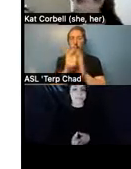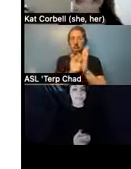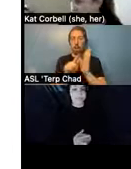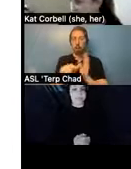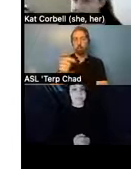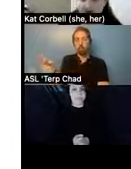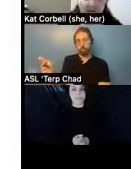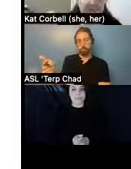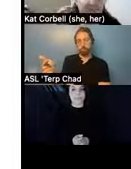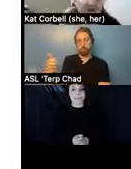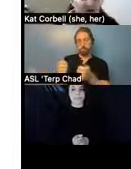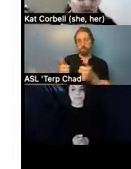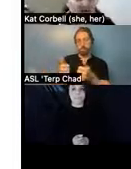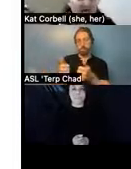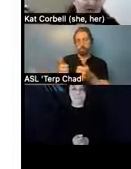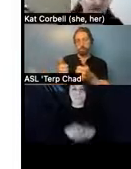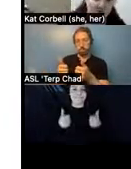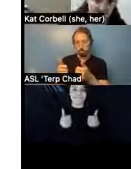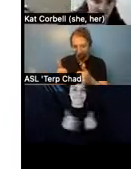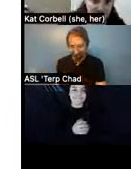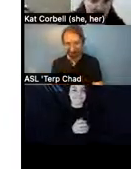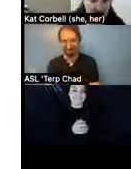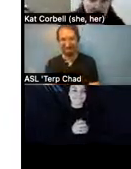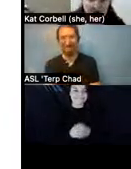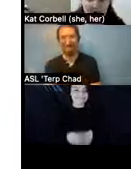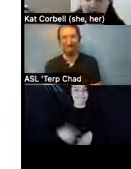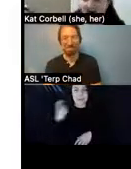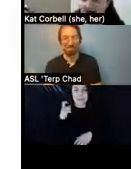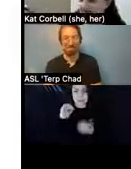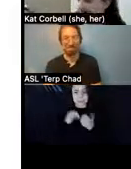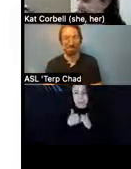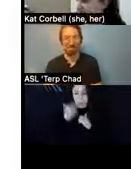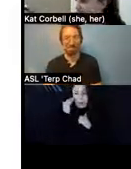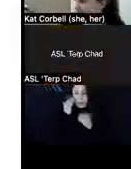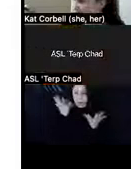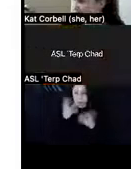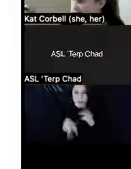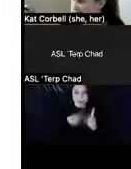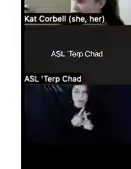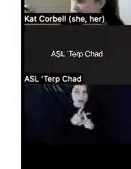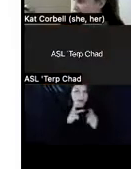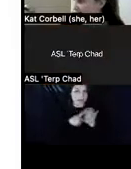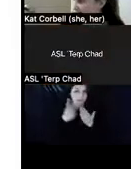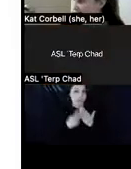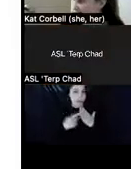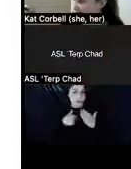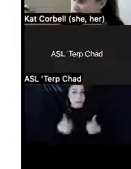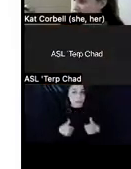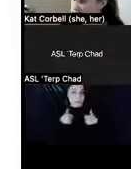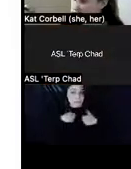Okay. Um, so the question is how do I know what kind of housing program I live in?